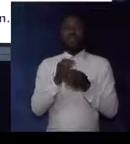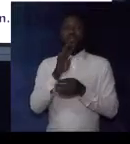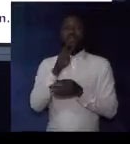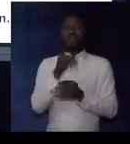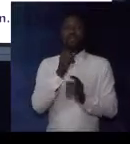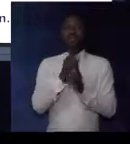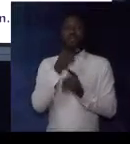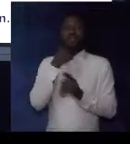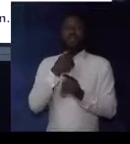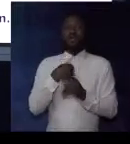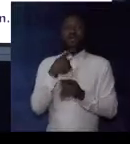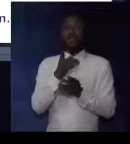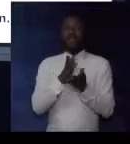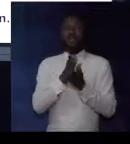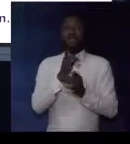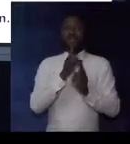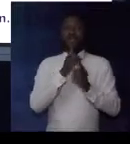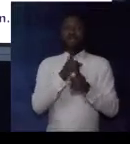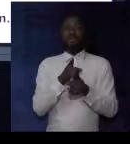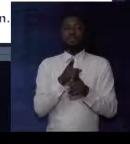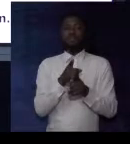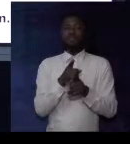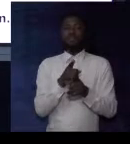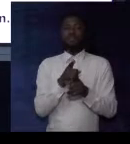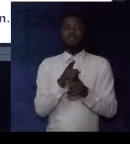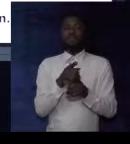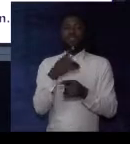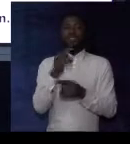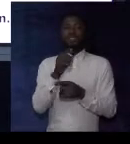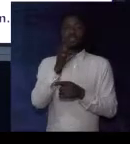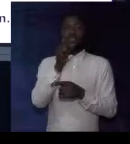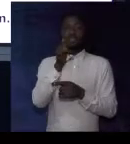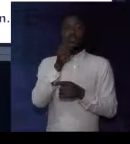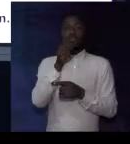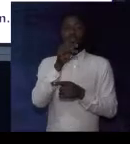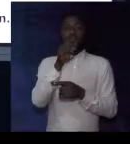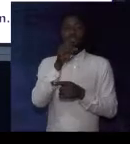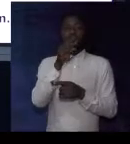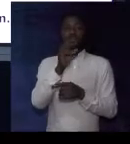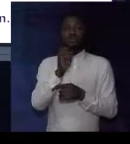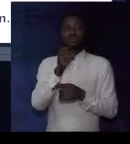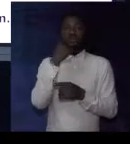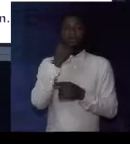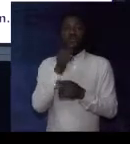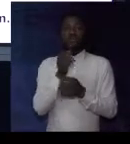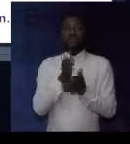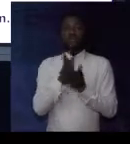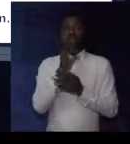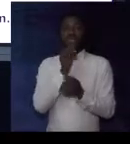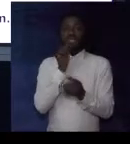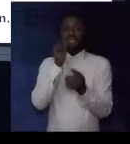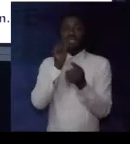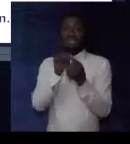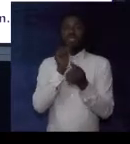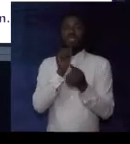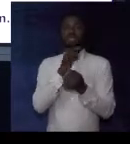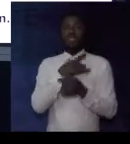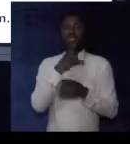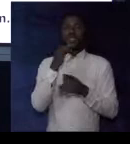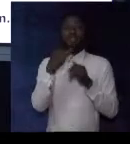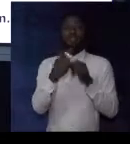And number four, just tell me the correct answer. The synonym for correct is exact.